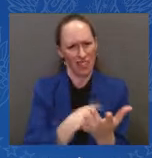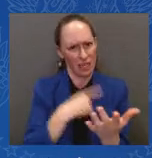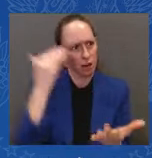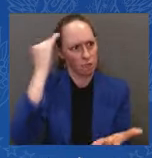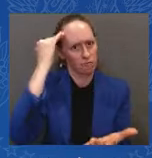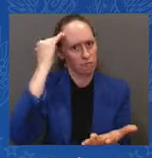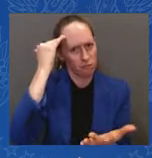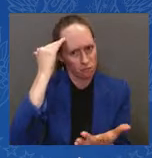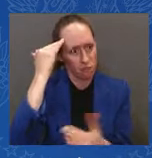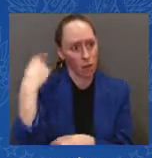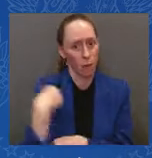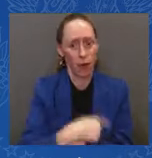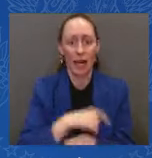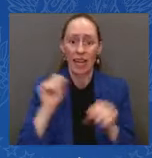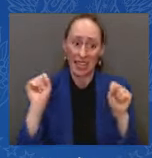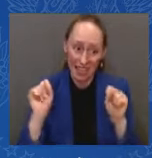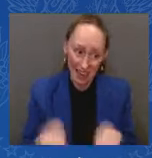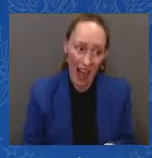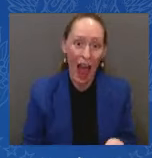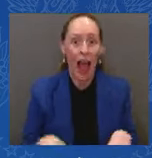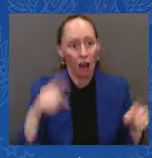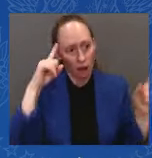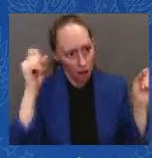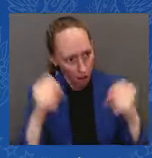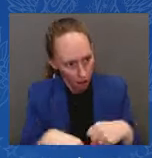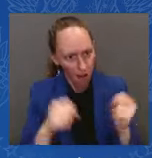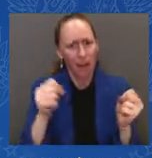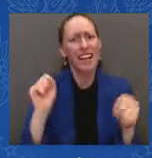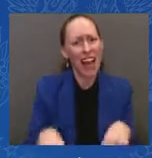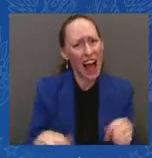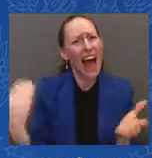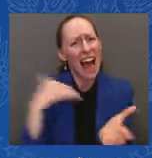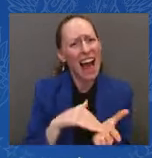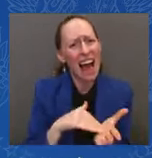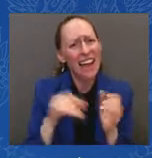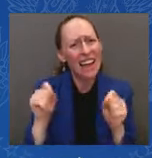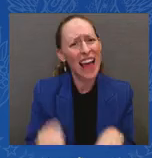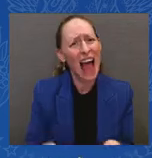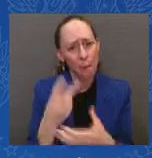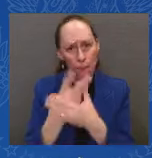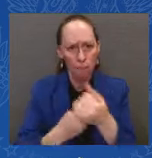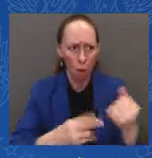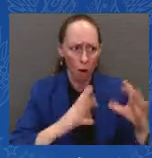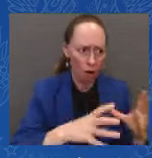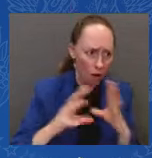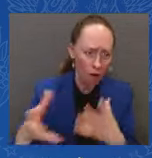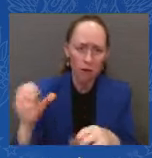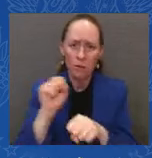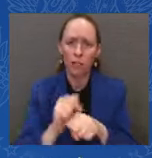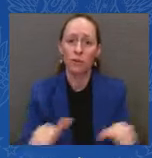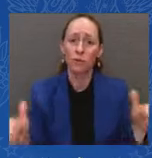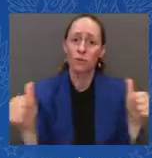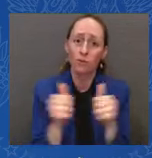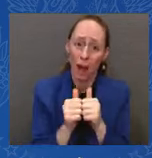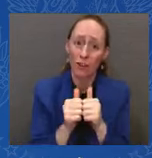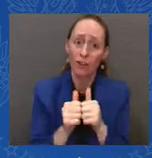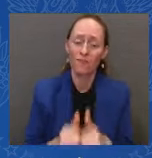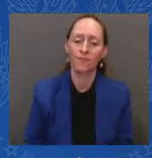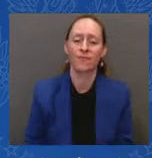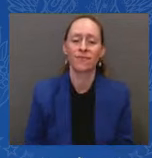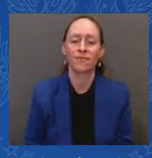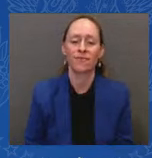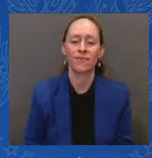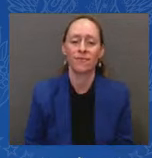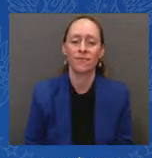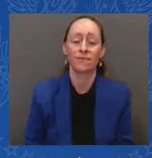ran for President, I vowed to fix our broken student loan program. Because while a college degree is still the ticket to a better